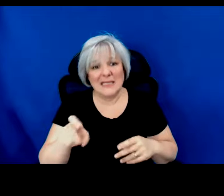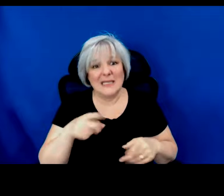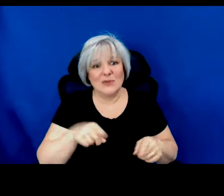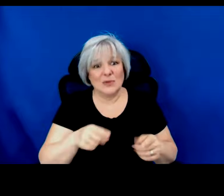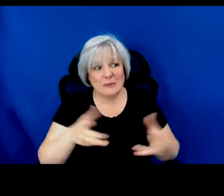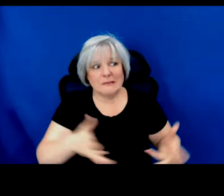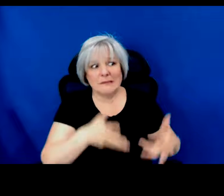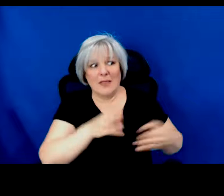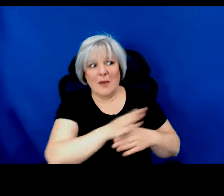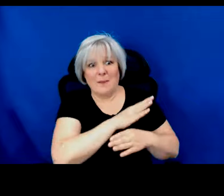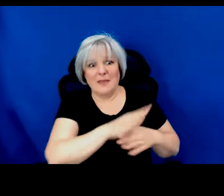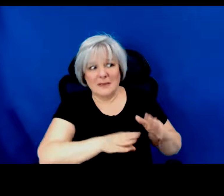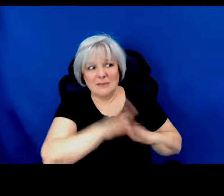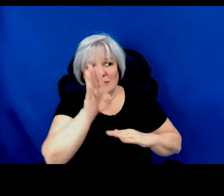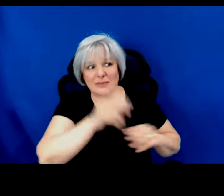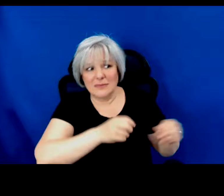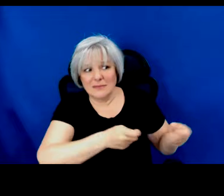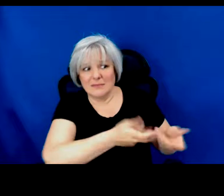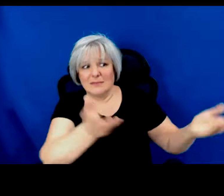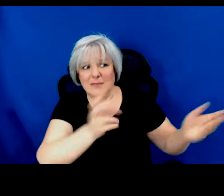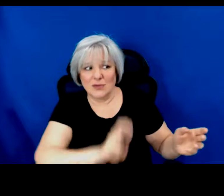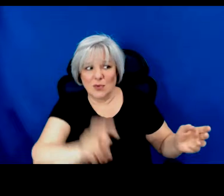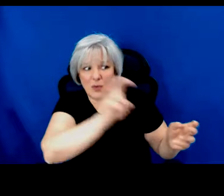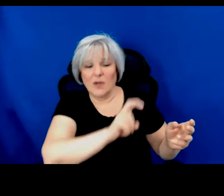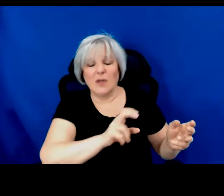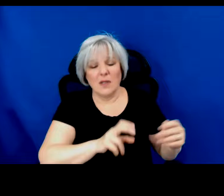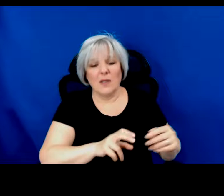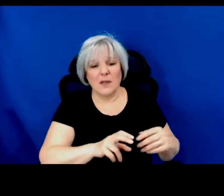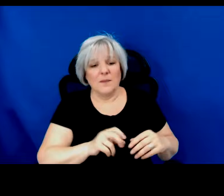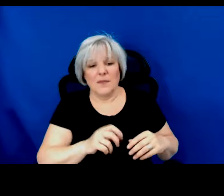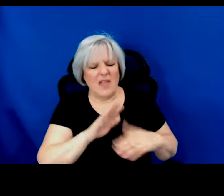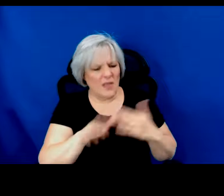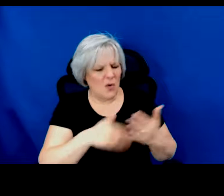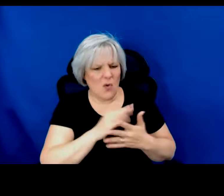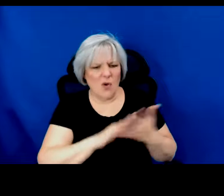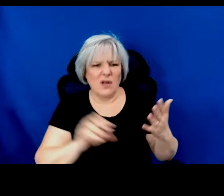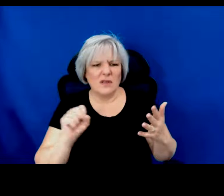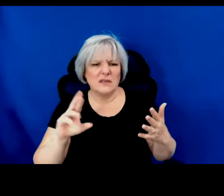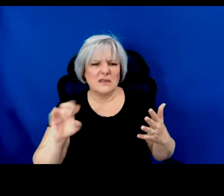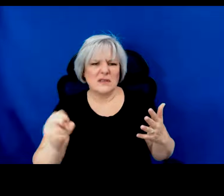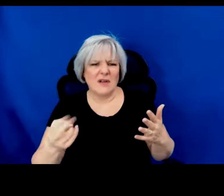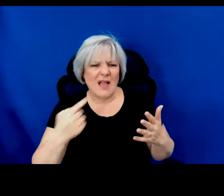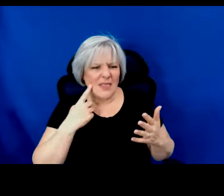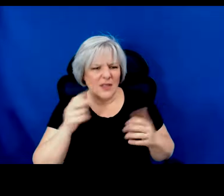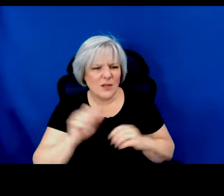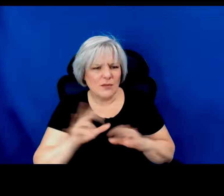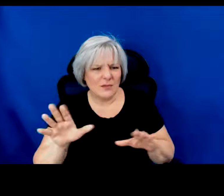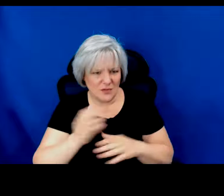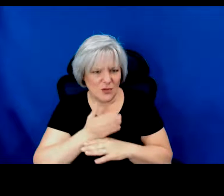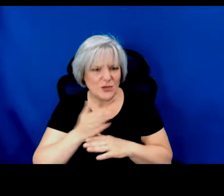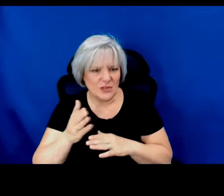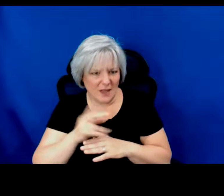of, you know, get their work out there. All of those, think, Sarah, I saw you share the,